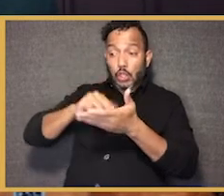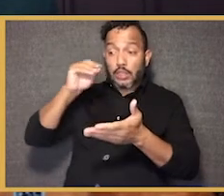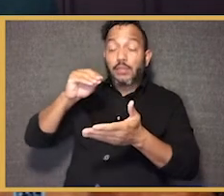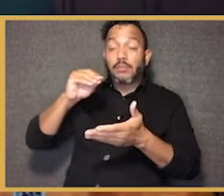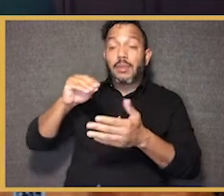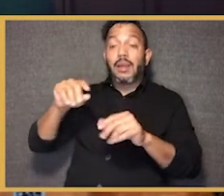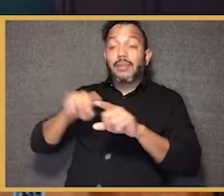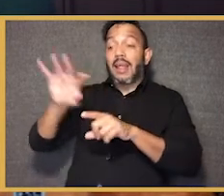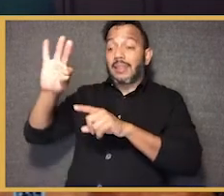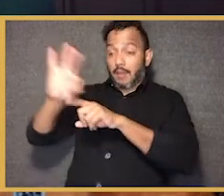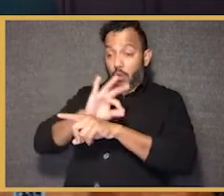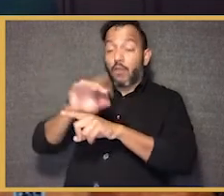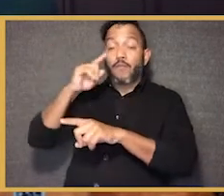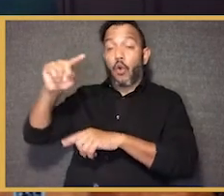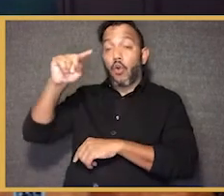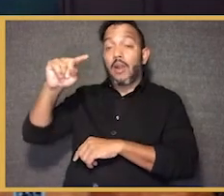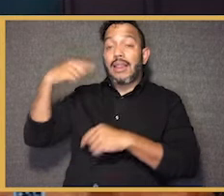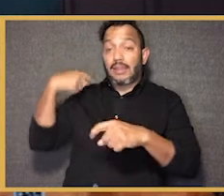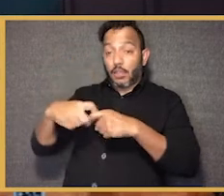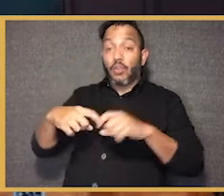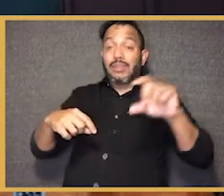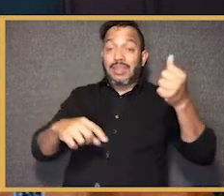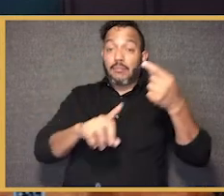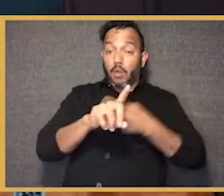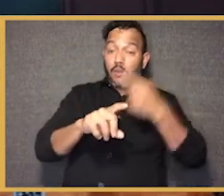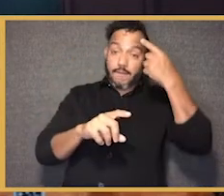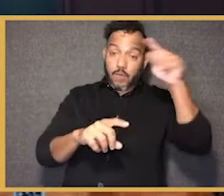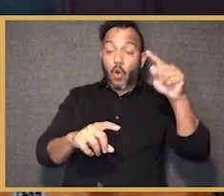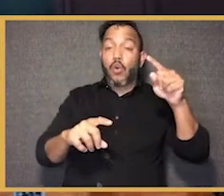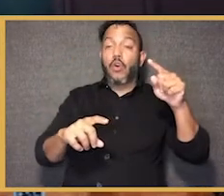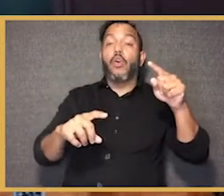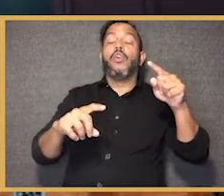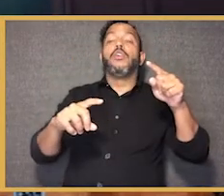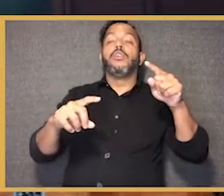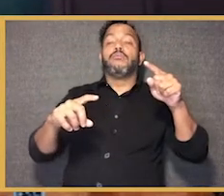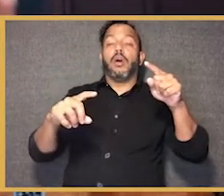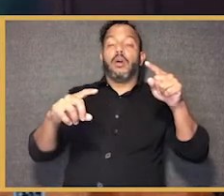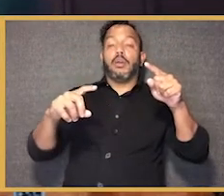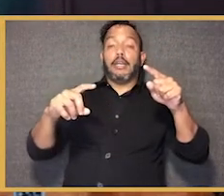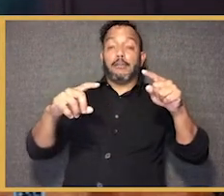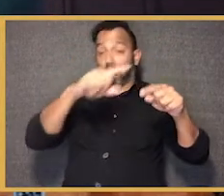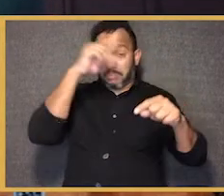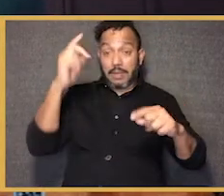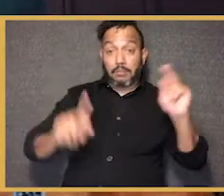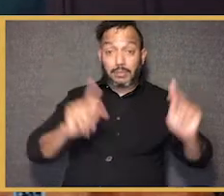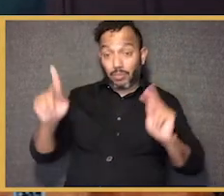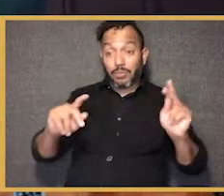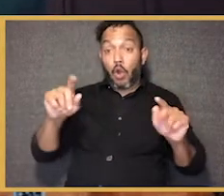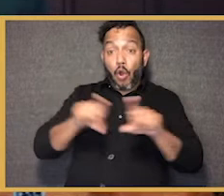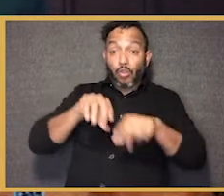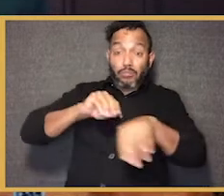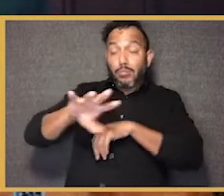loss from last school year, nine months for Latino students, 10 months for black students. But we also know there's a social emotional